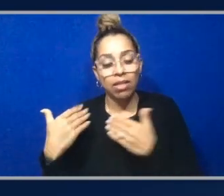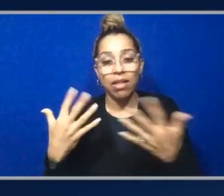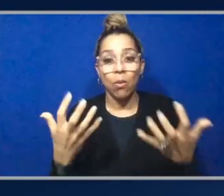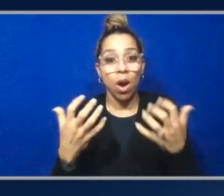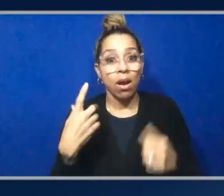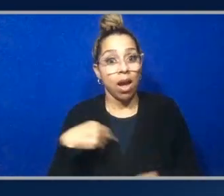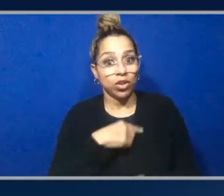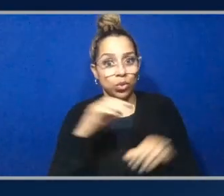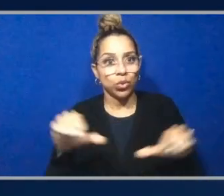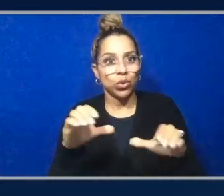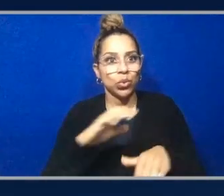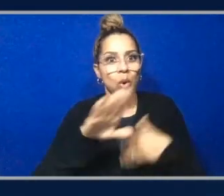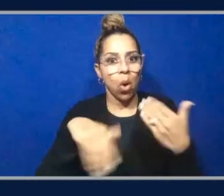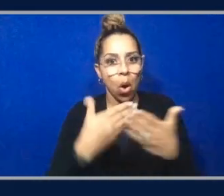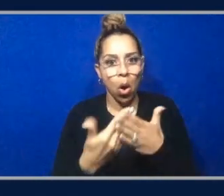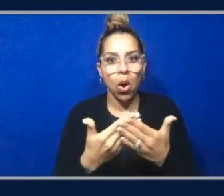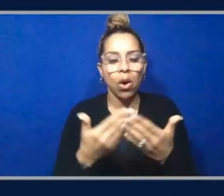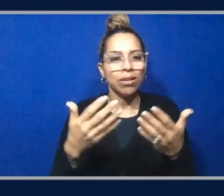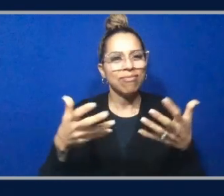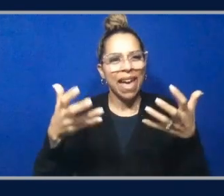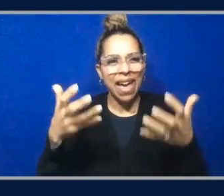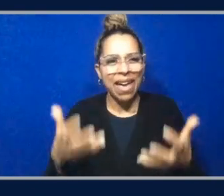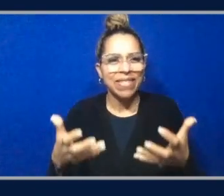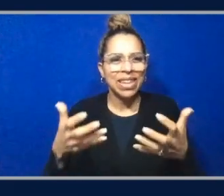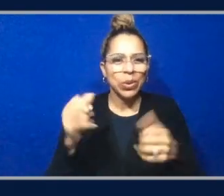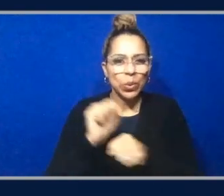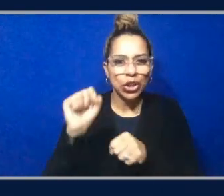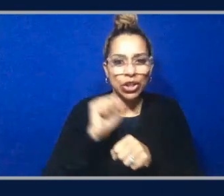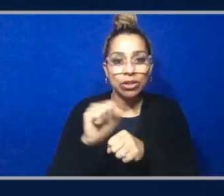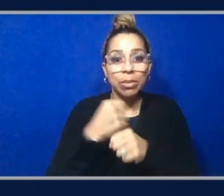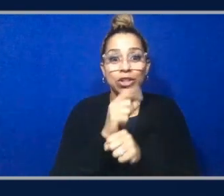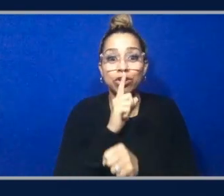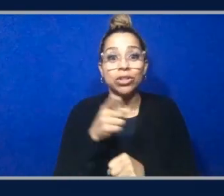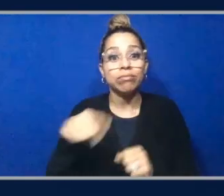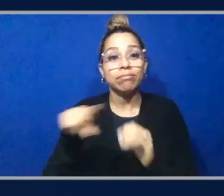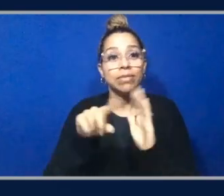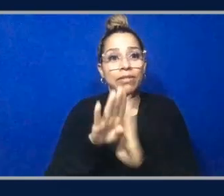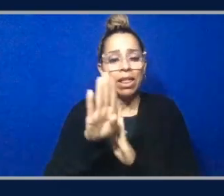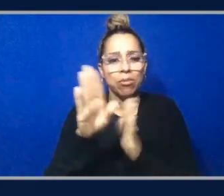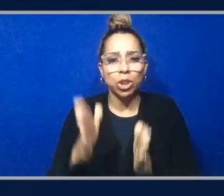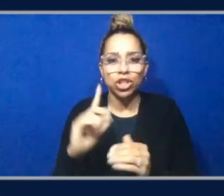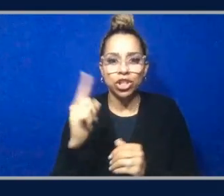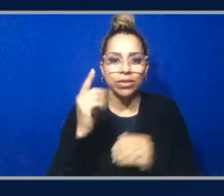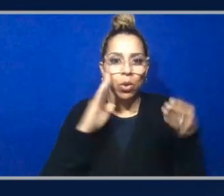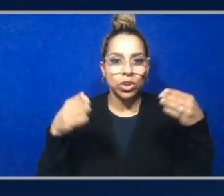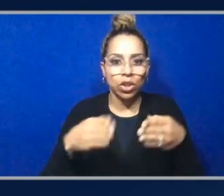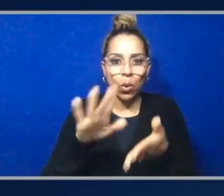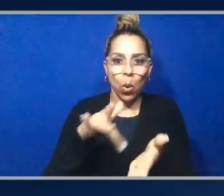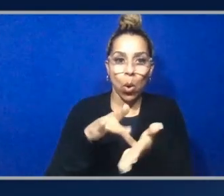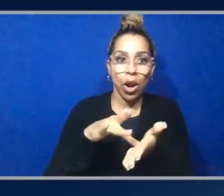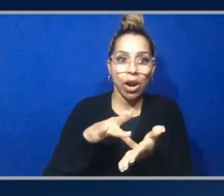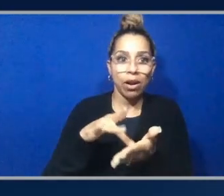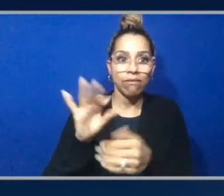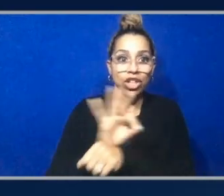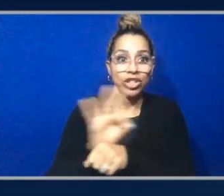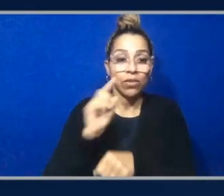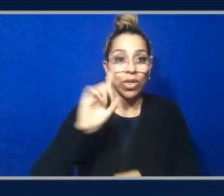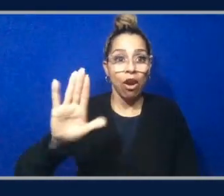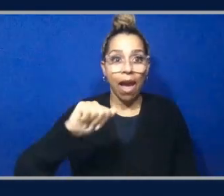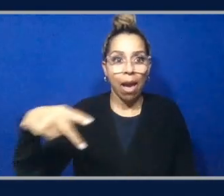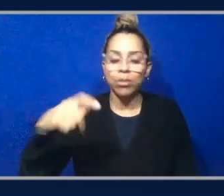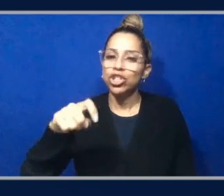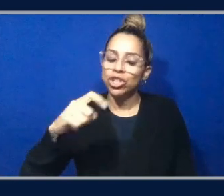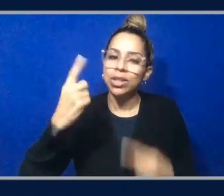so that those web developers can just focus on the core features of their application they should consider this but like on the flip side